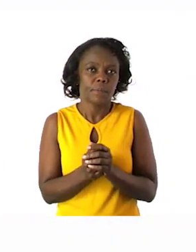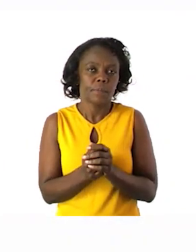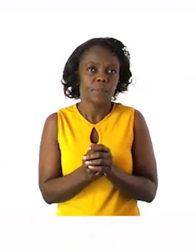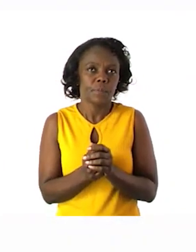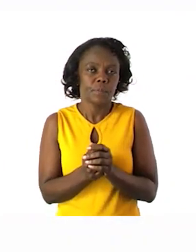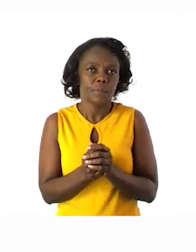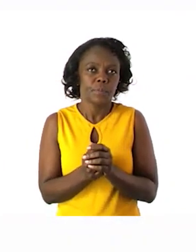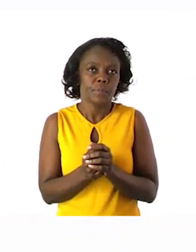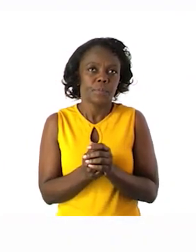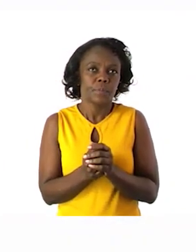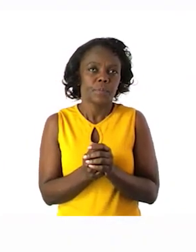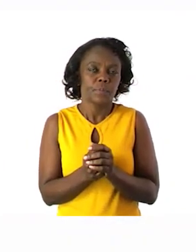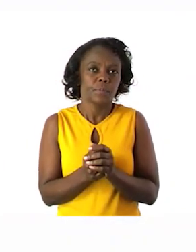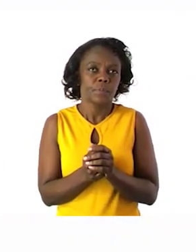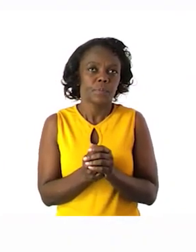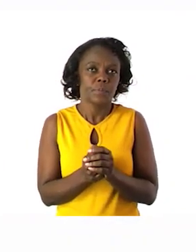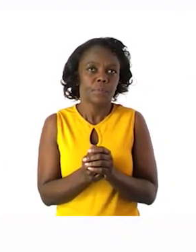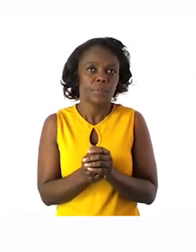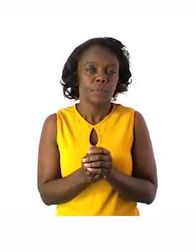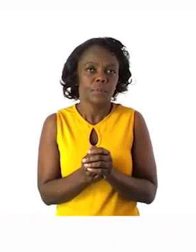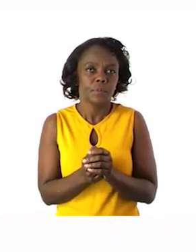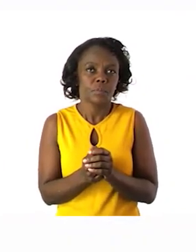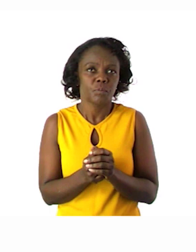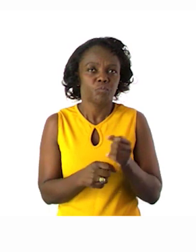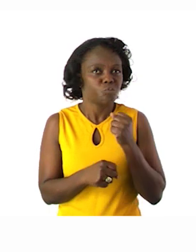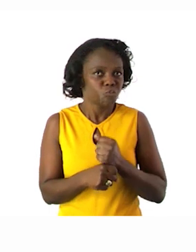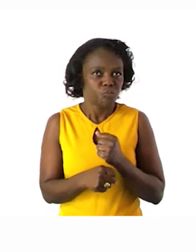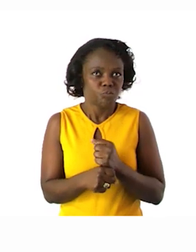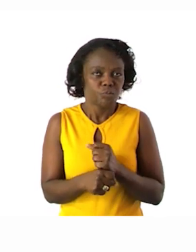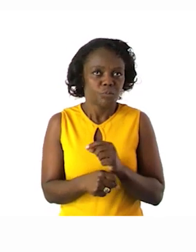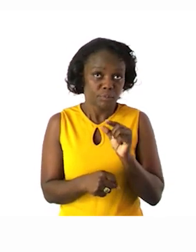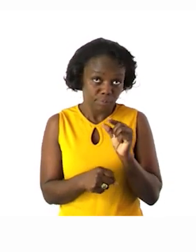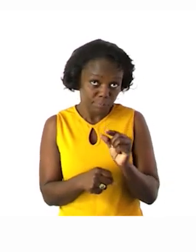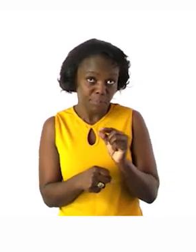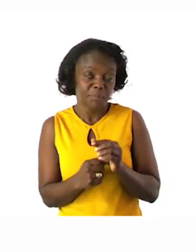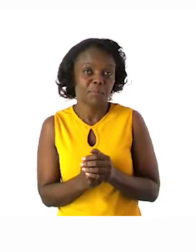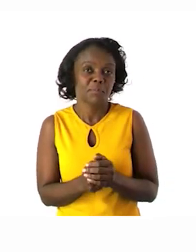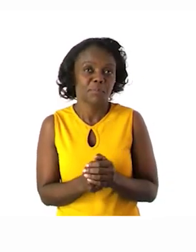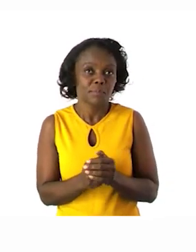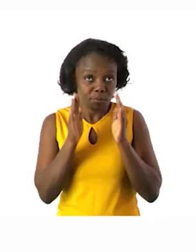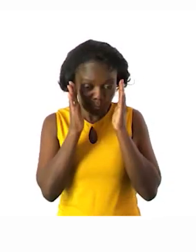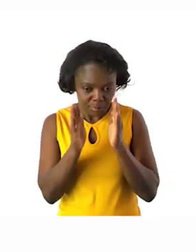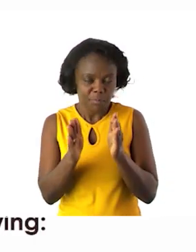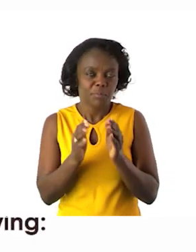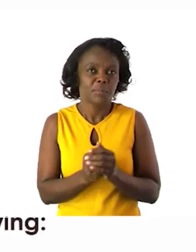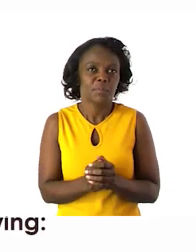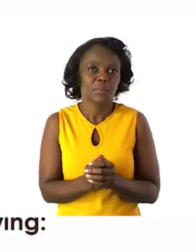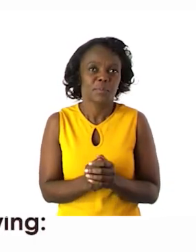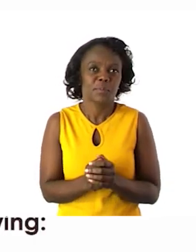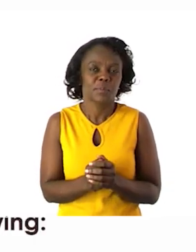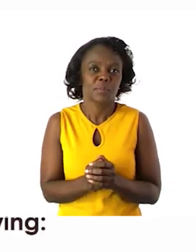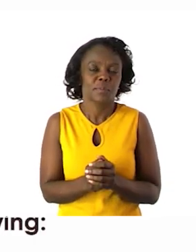7 is a bit of a challenge but I'm going to explain to you nicely how you can get to the